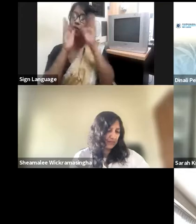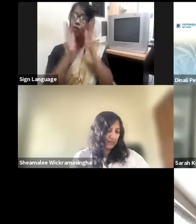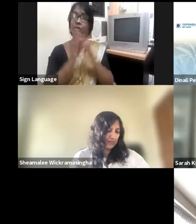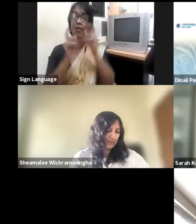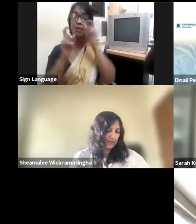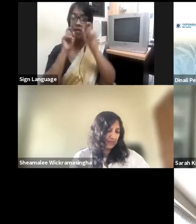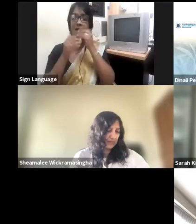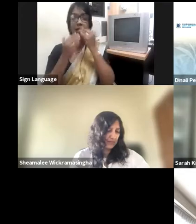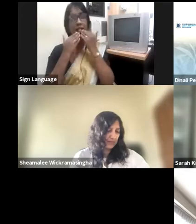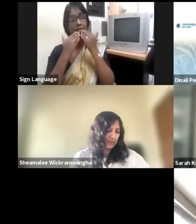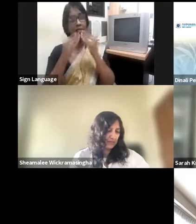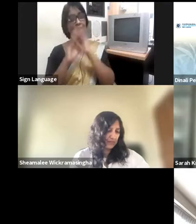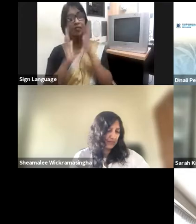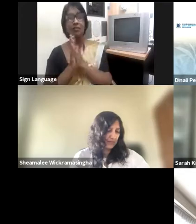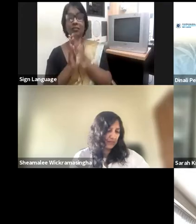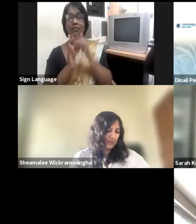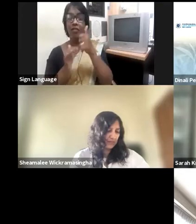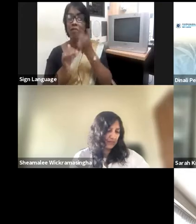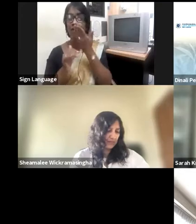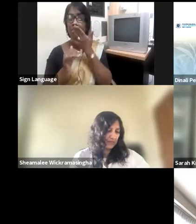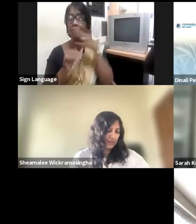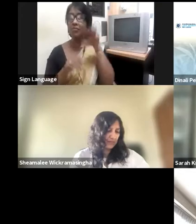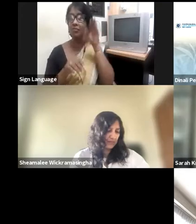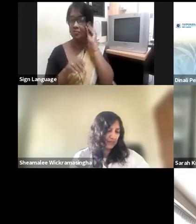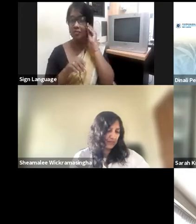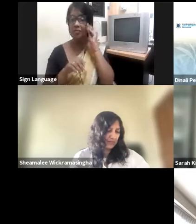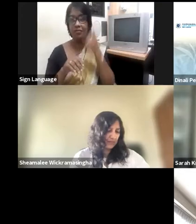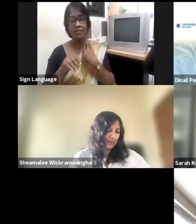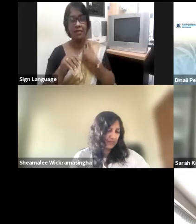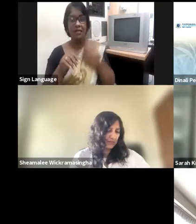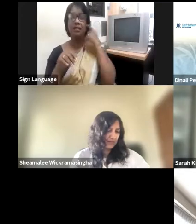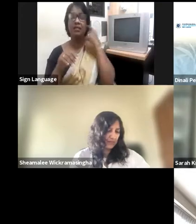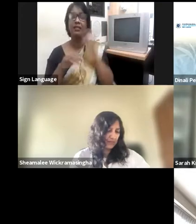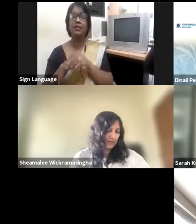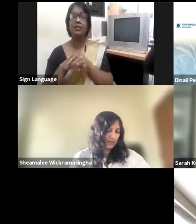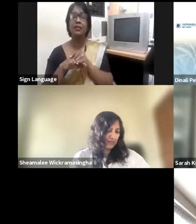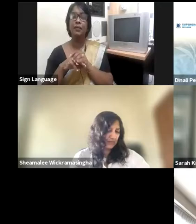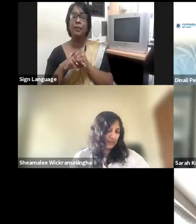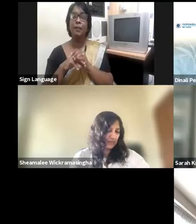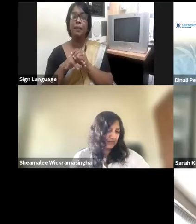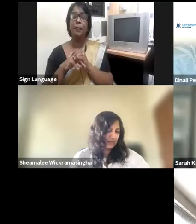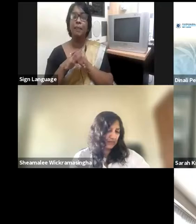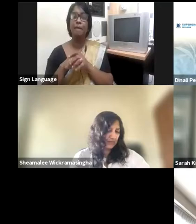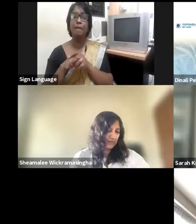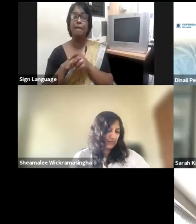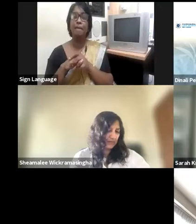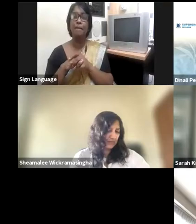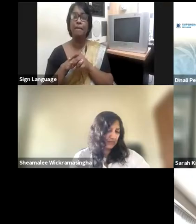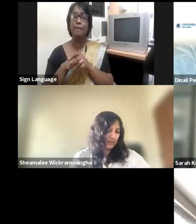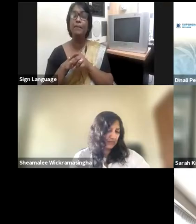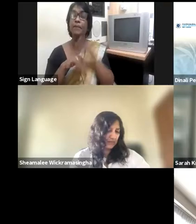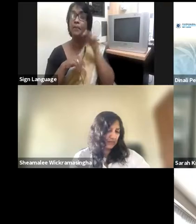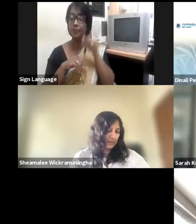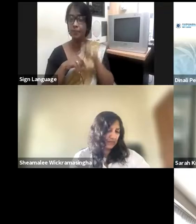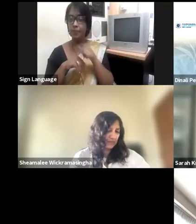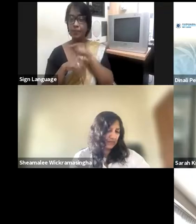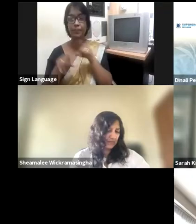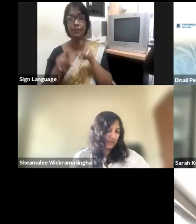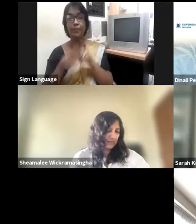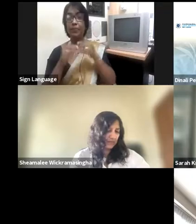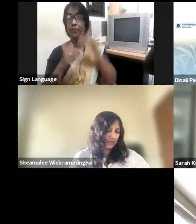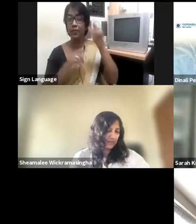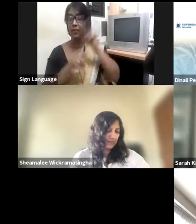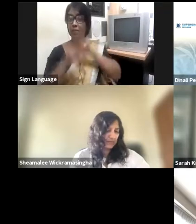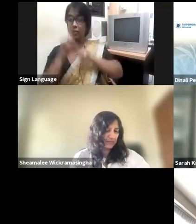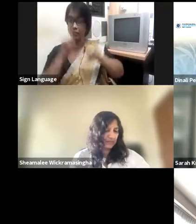for you to stay on. We are going to be having our next panel discussion, which is our business innovation in